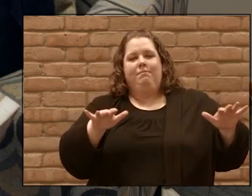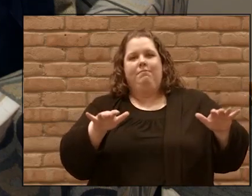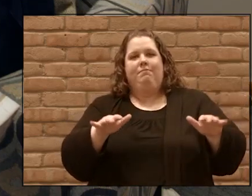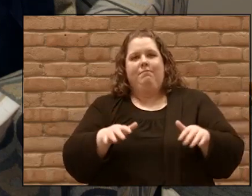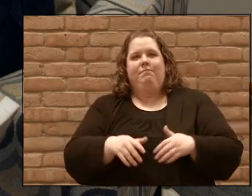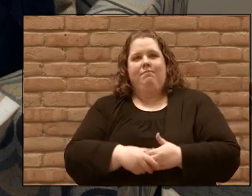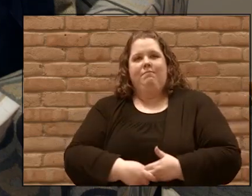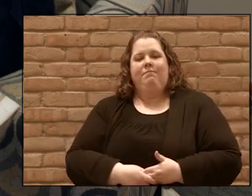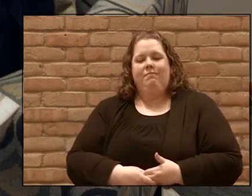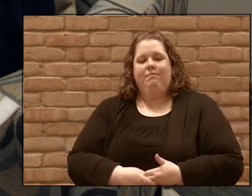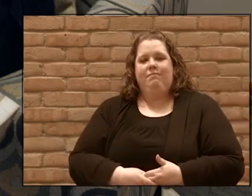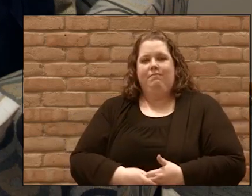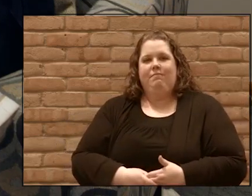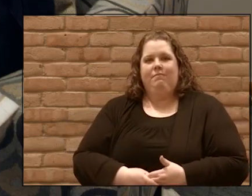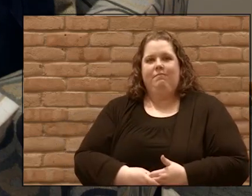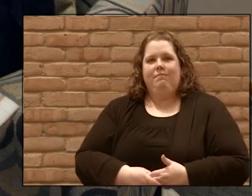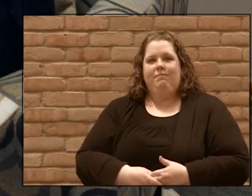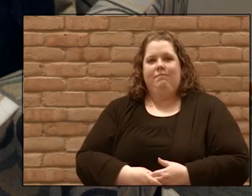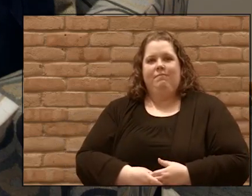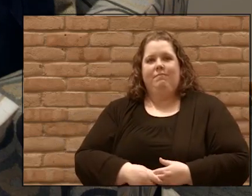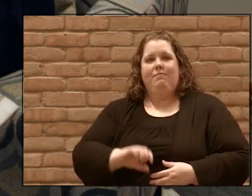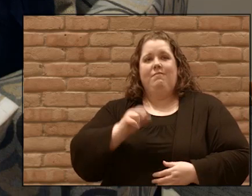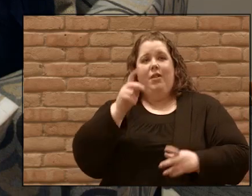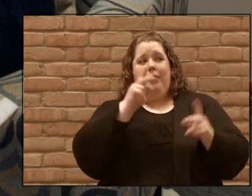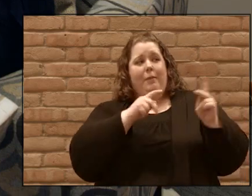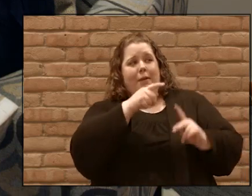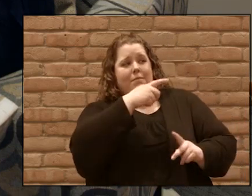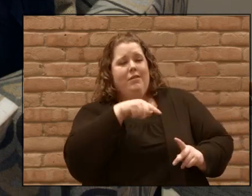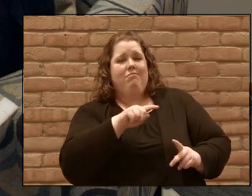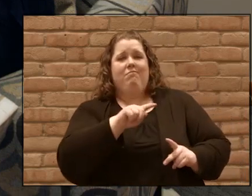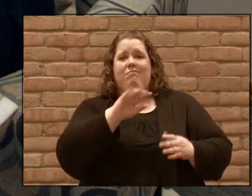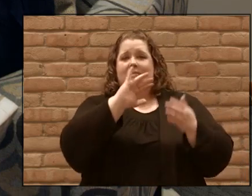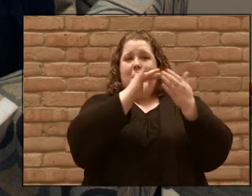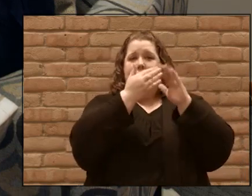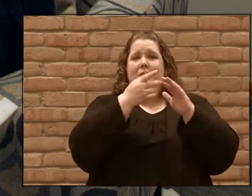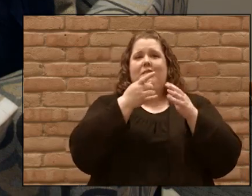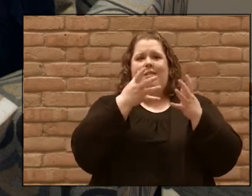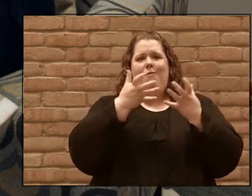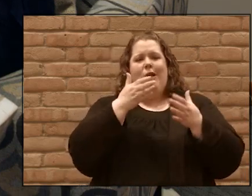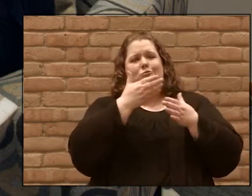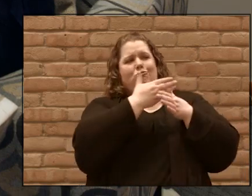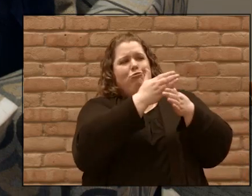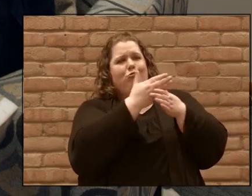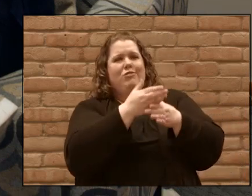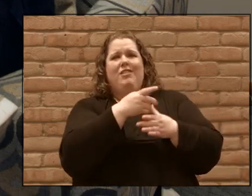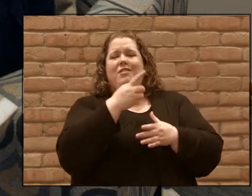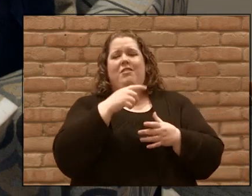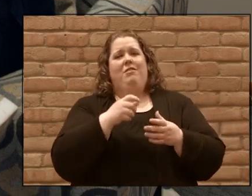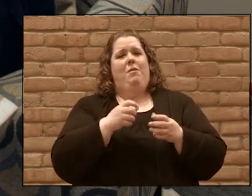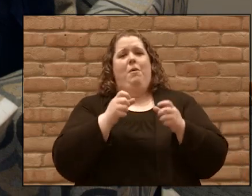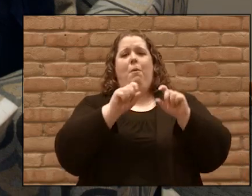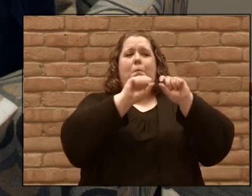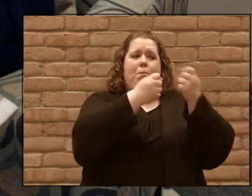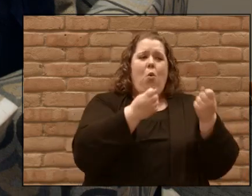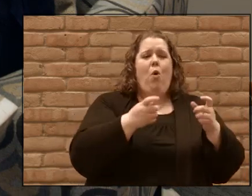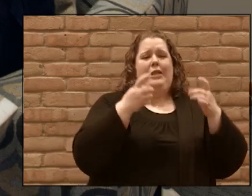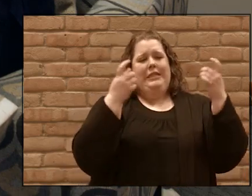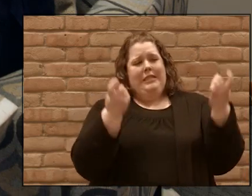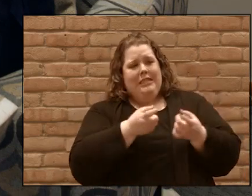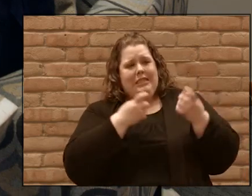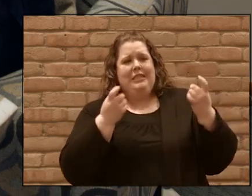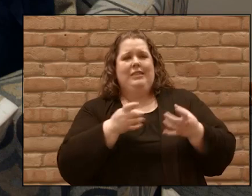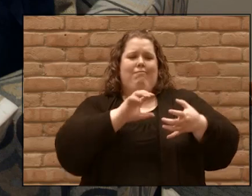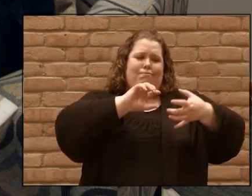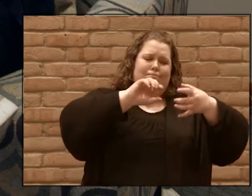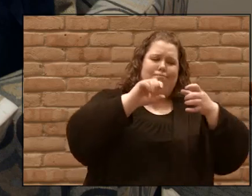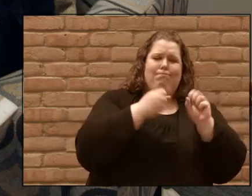other people other communities there's so much brokenness and division that's going